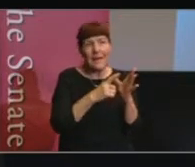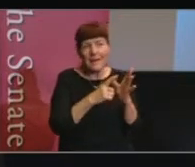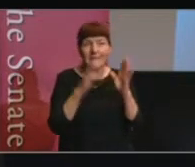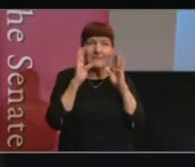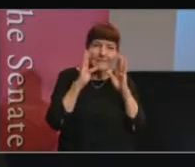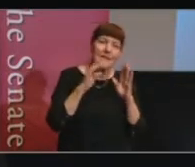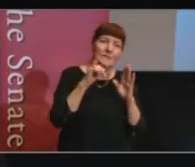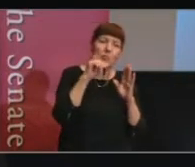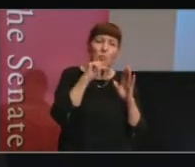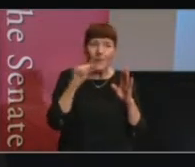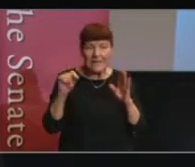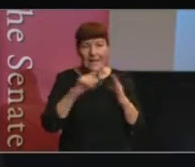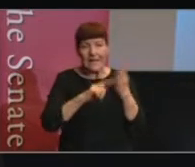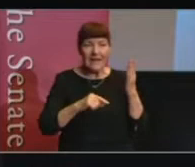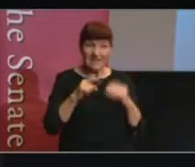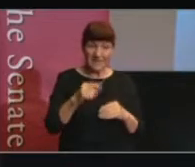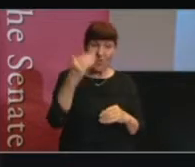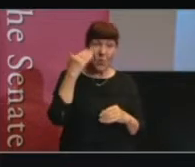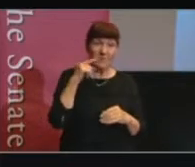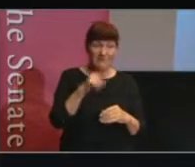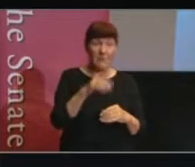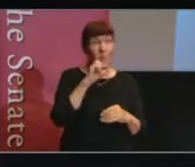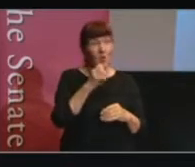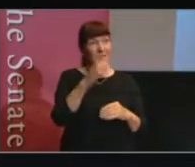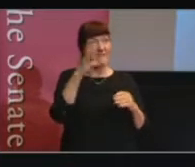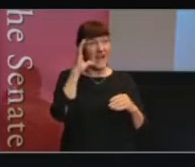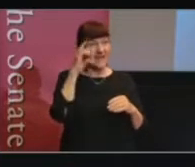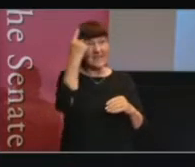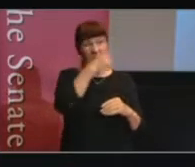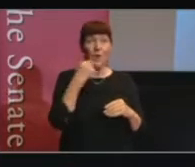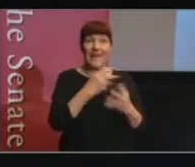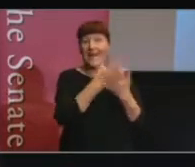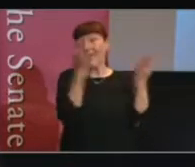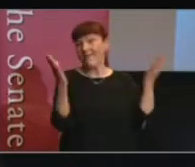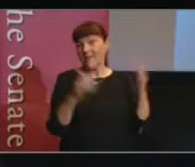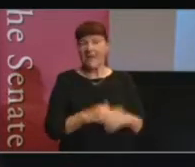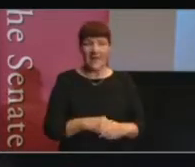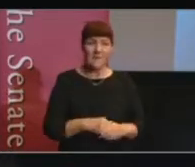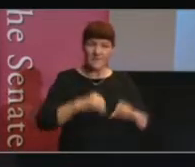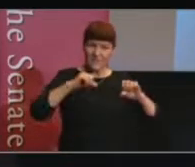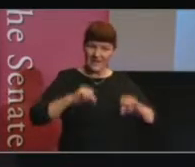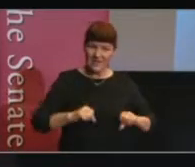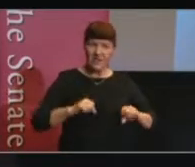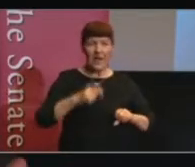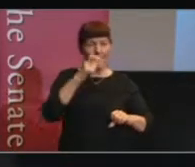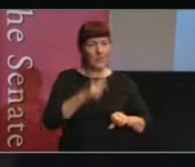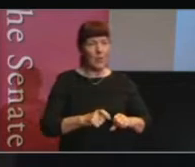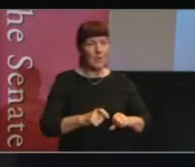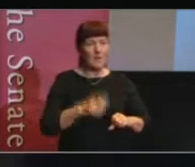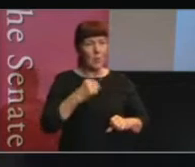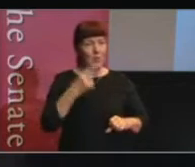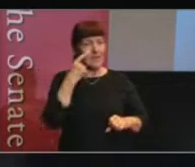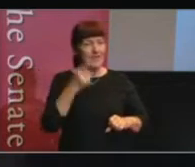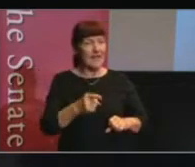that committee, Katie Gallagher, put her face on everything. And that's what people want to see. They want to see the committee members face